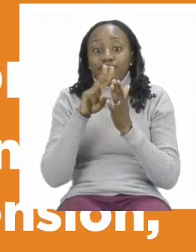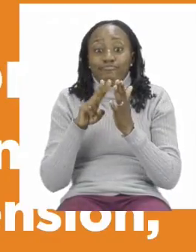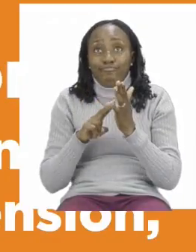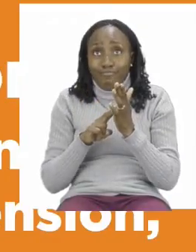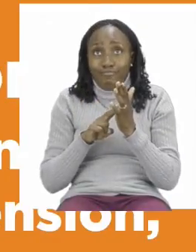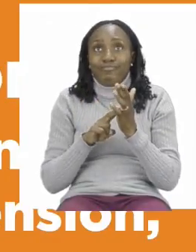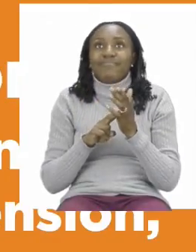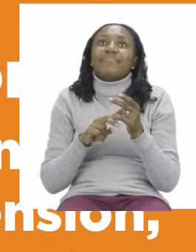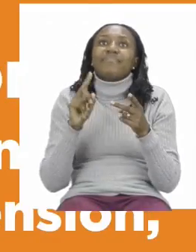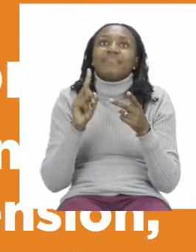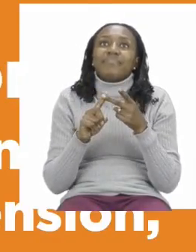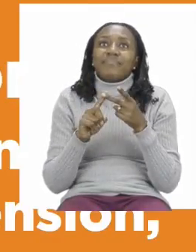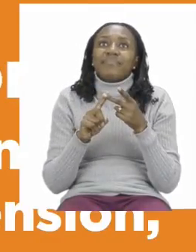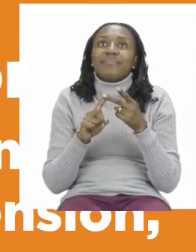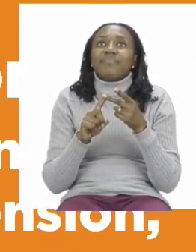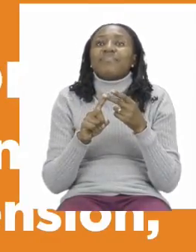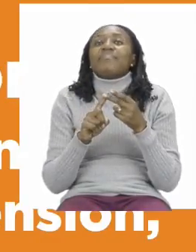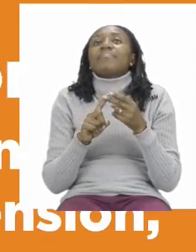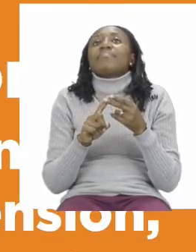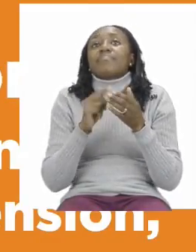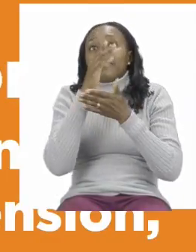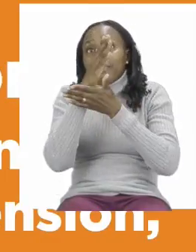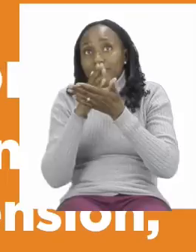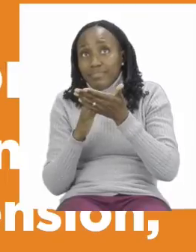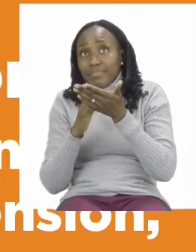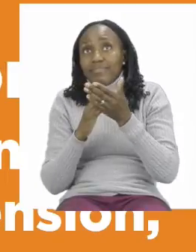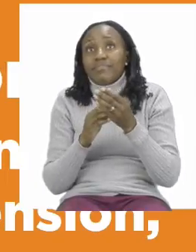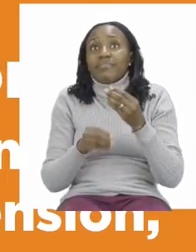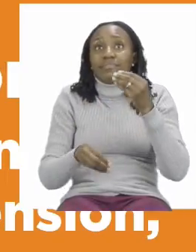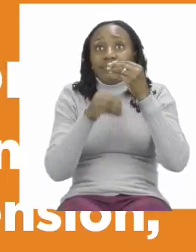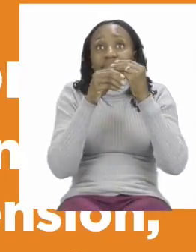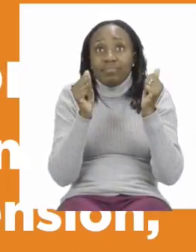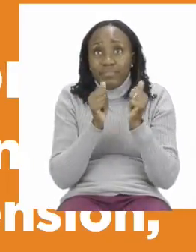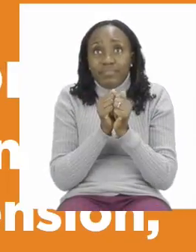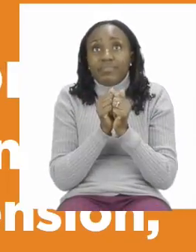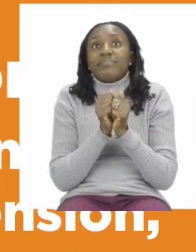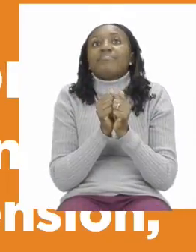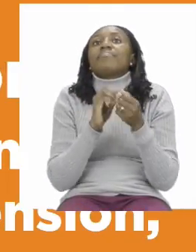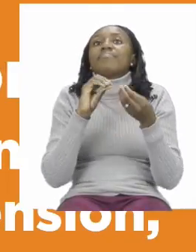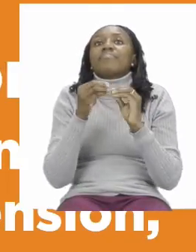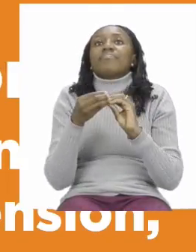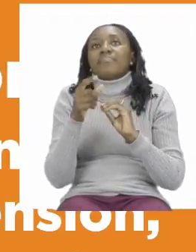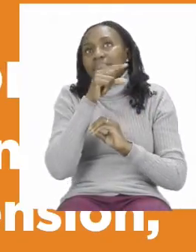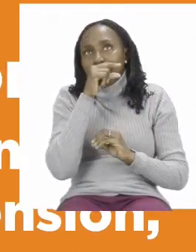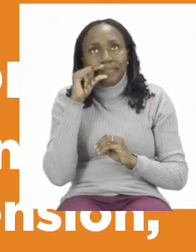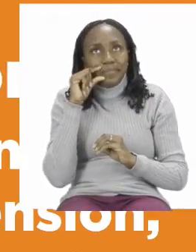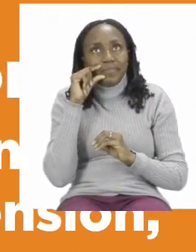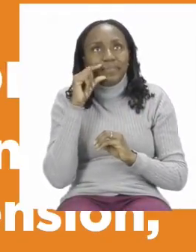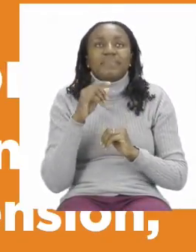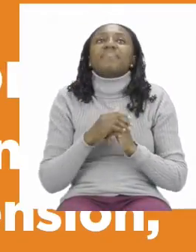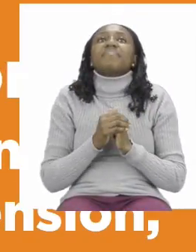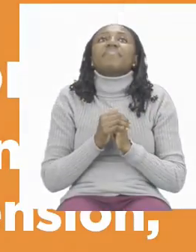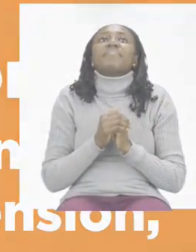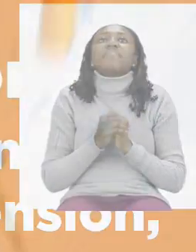reading comprehension, doubling, harping and number names.